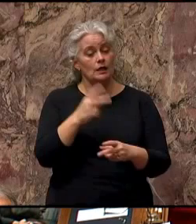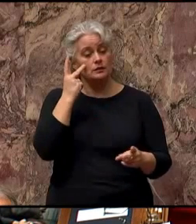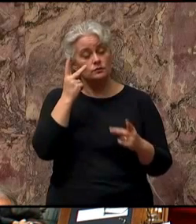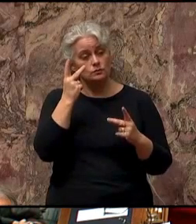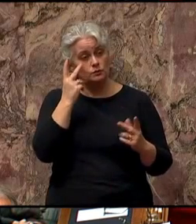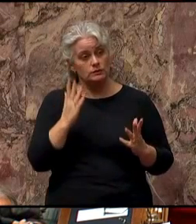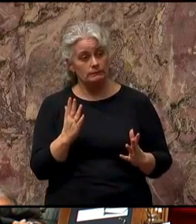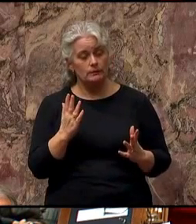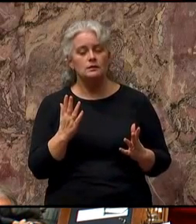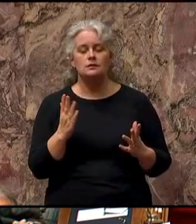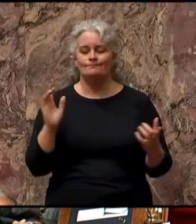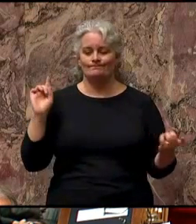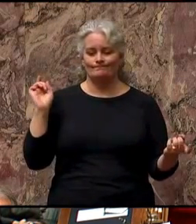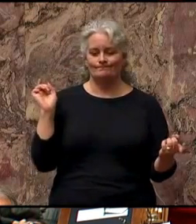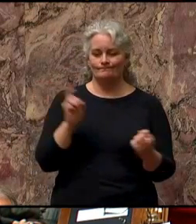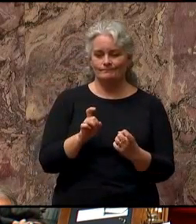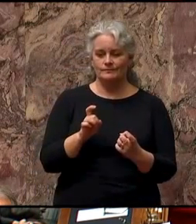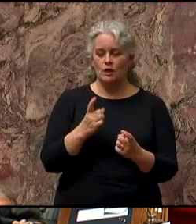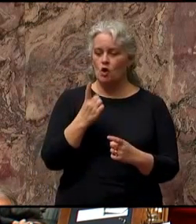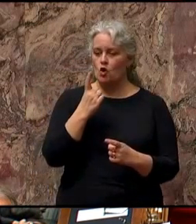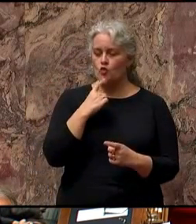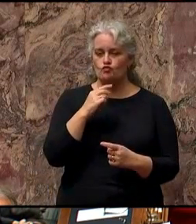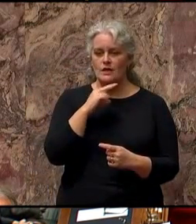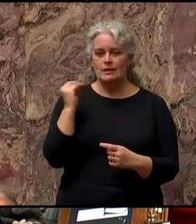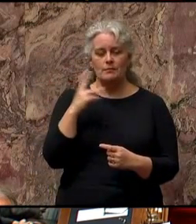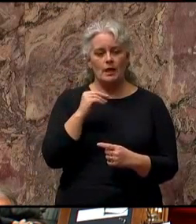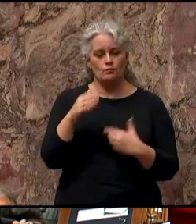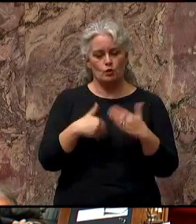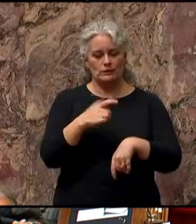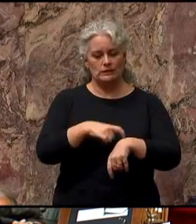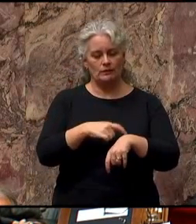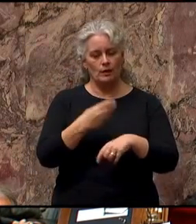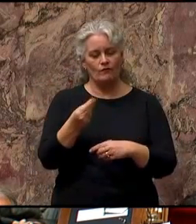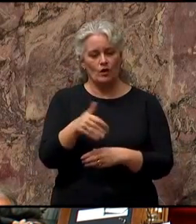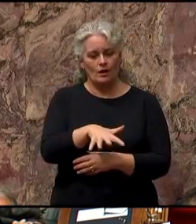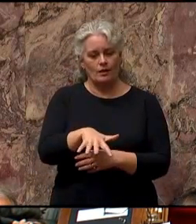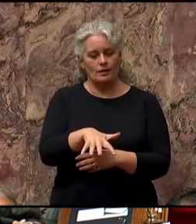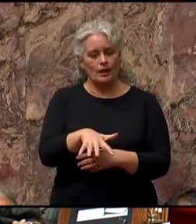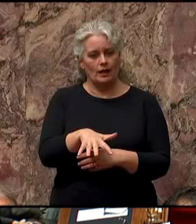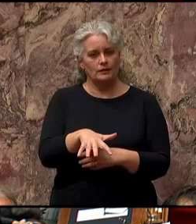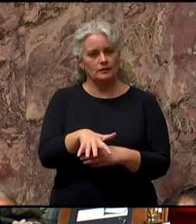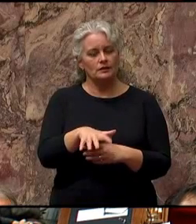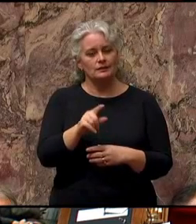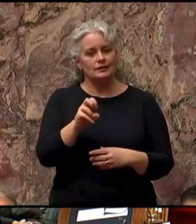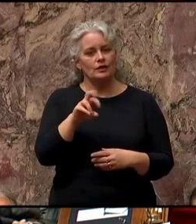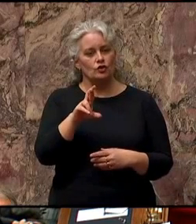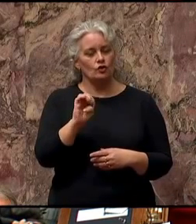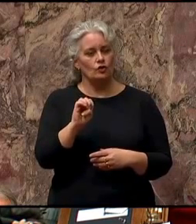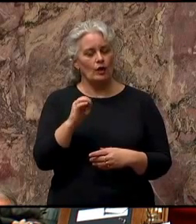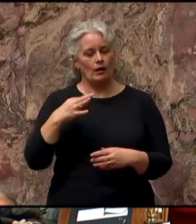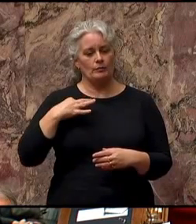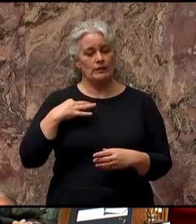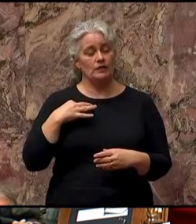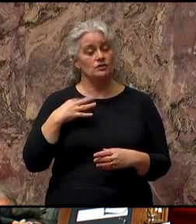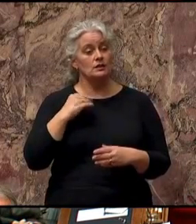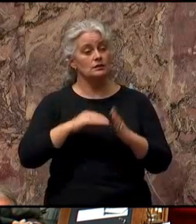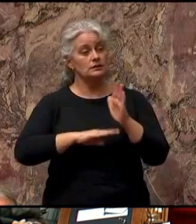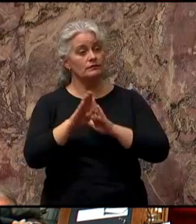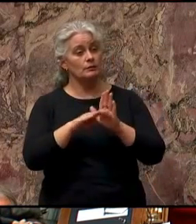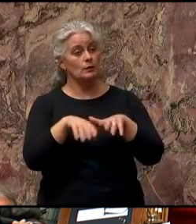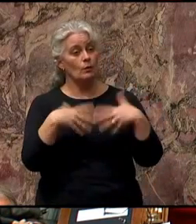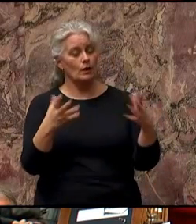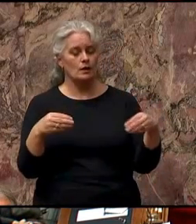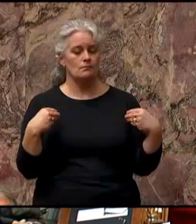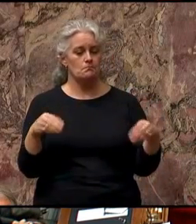your government is reducing red tape and processing times for land-based tenure applications and developing and